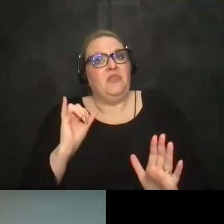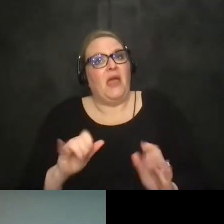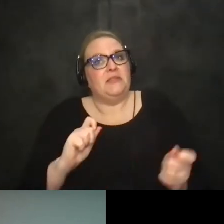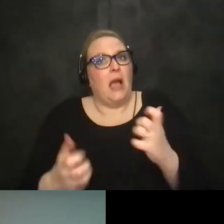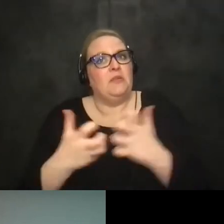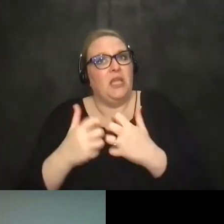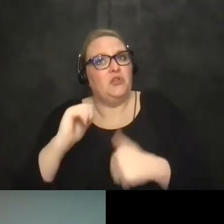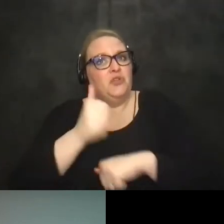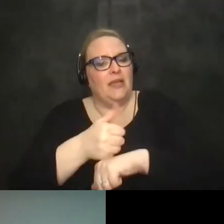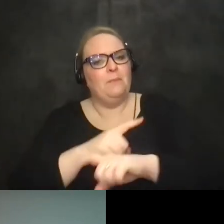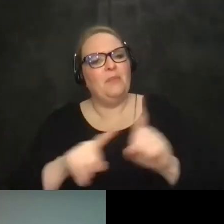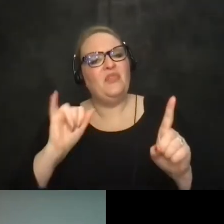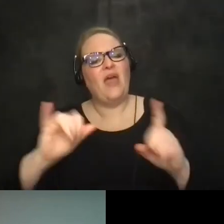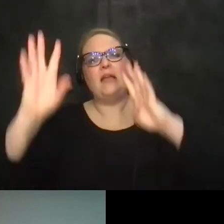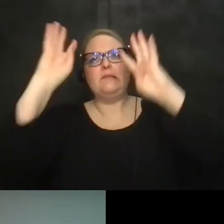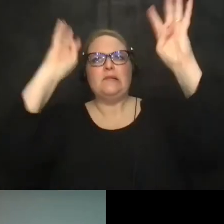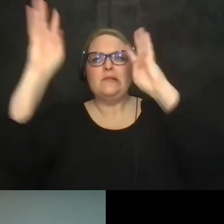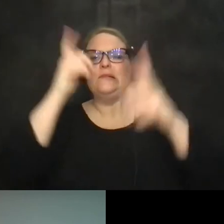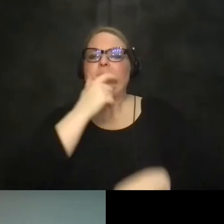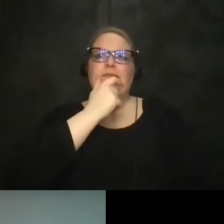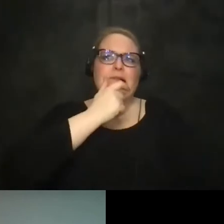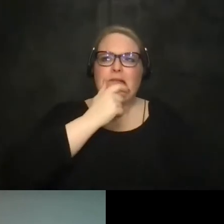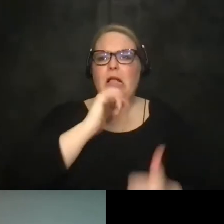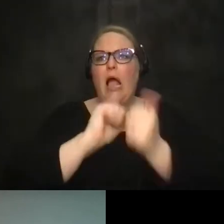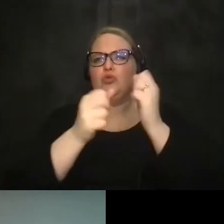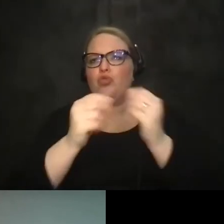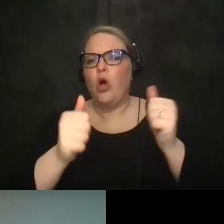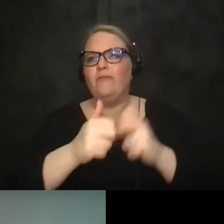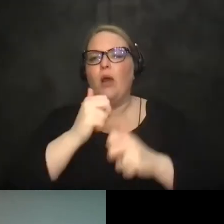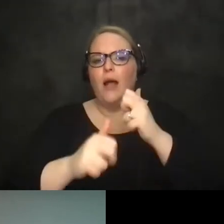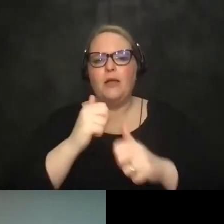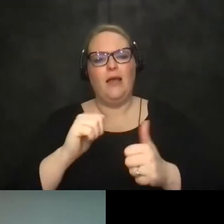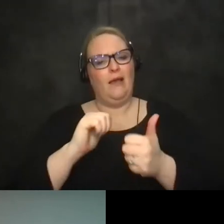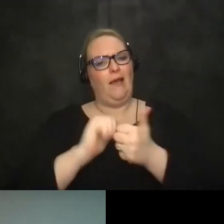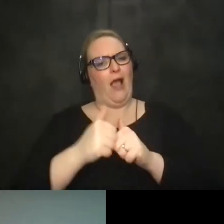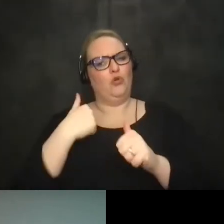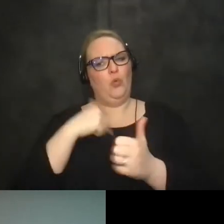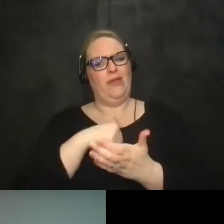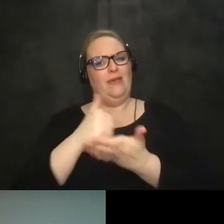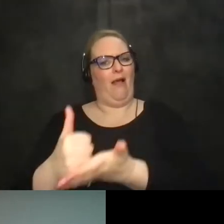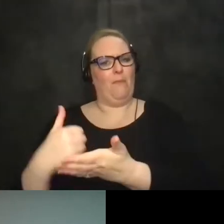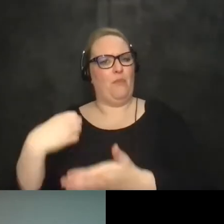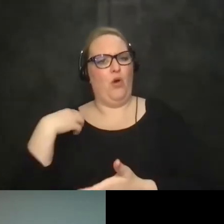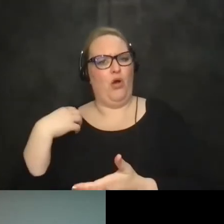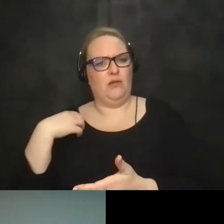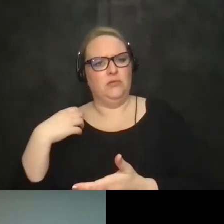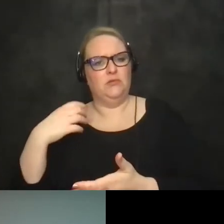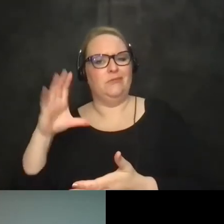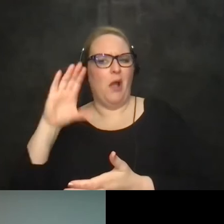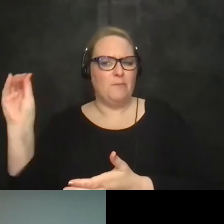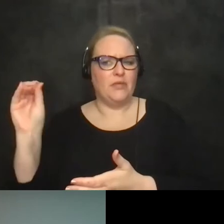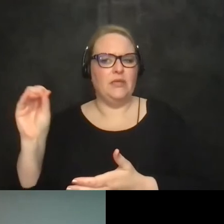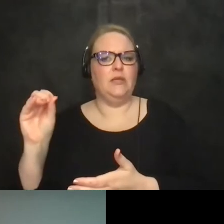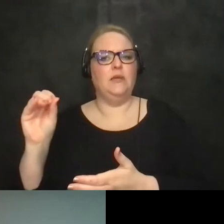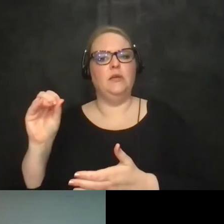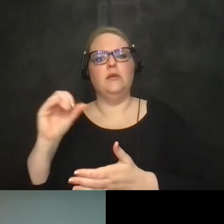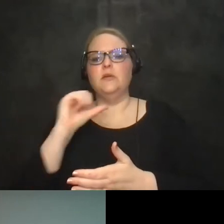sense of creativity and how do we help employers not just to